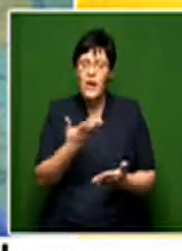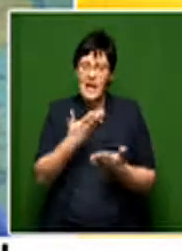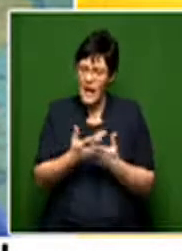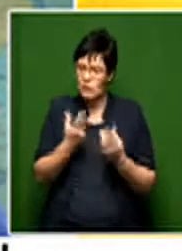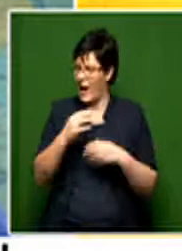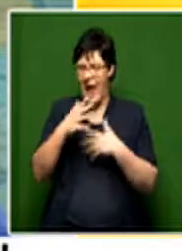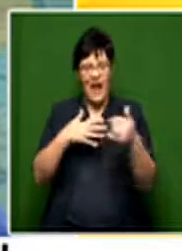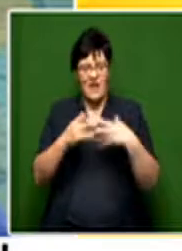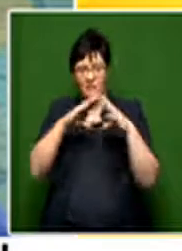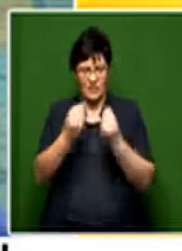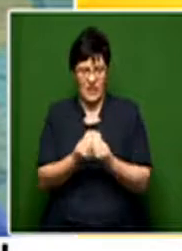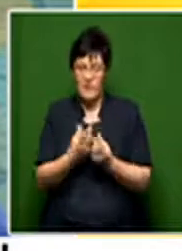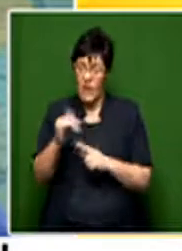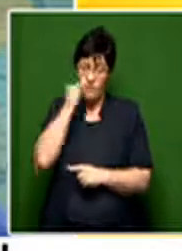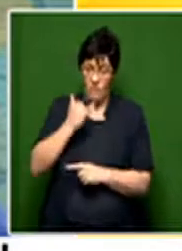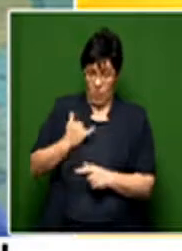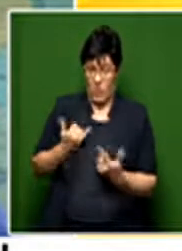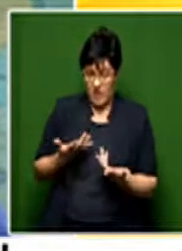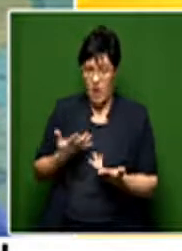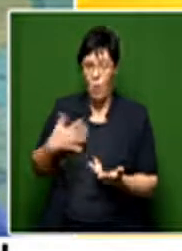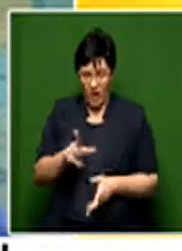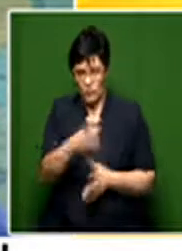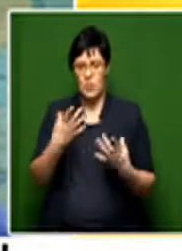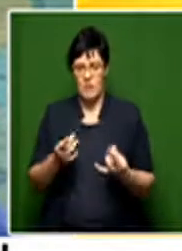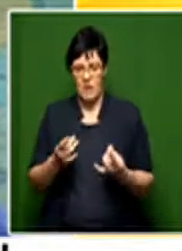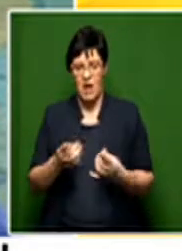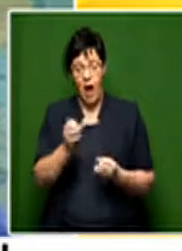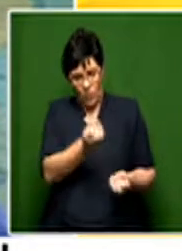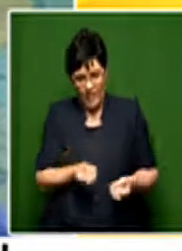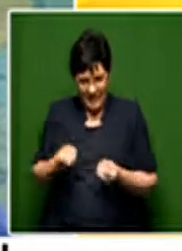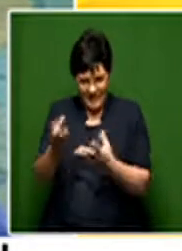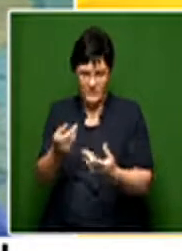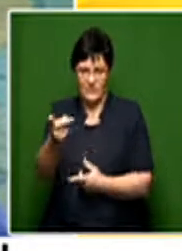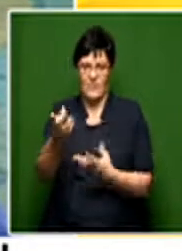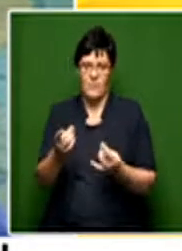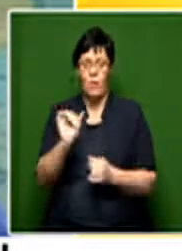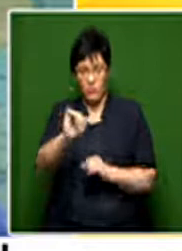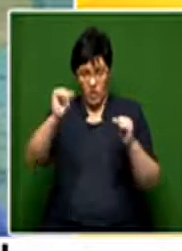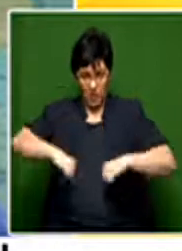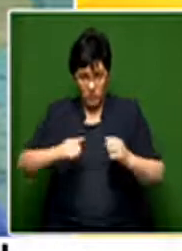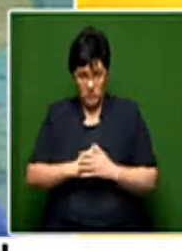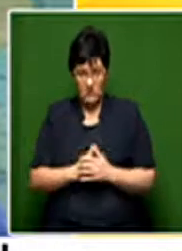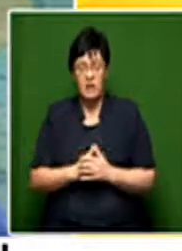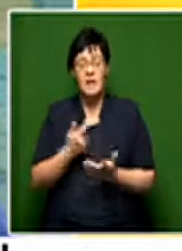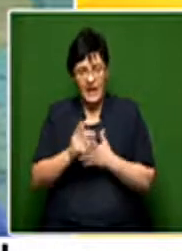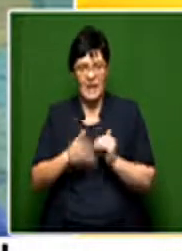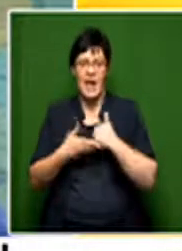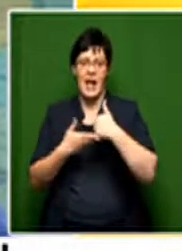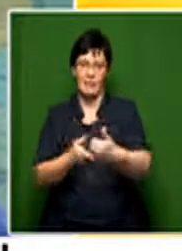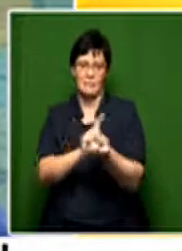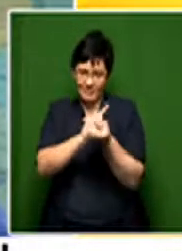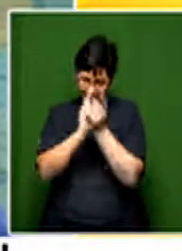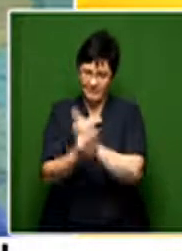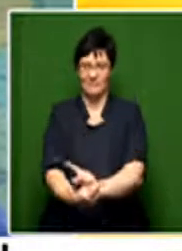everything we can. They have gotten hold of us and they want your number. So I'm going to pass that on to them with your permission so they can help you